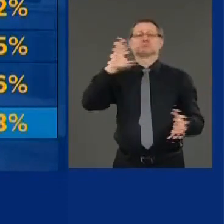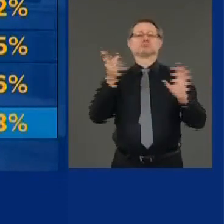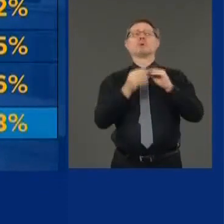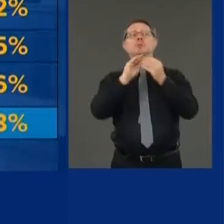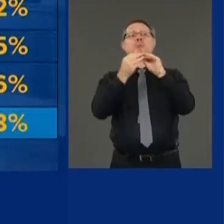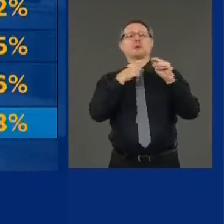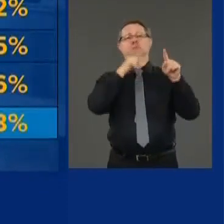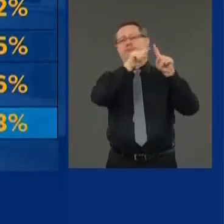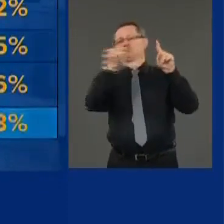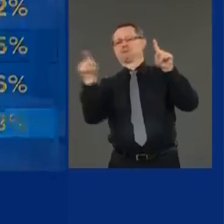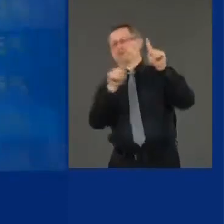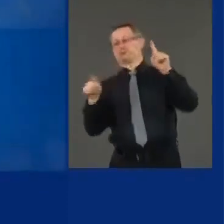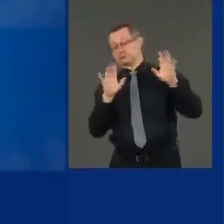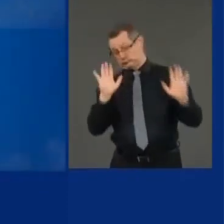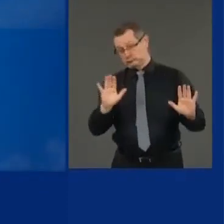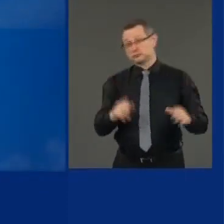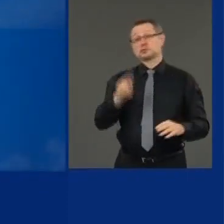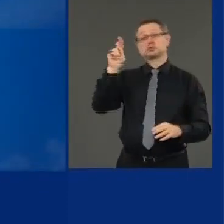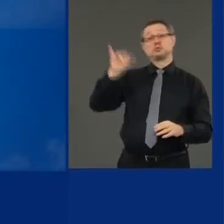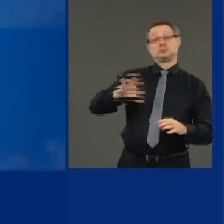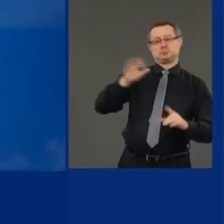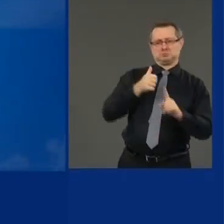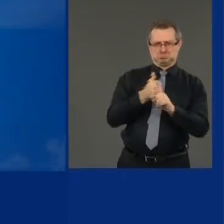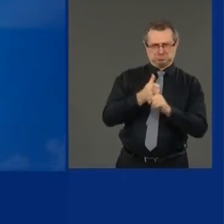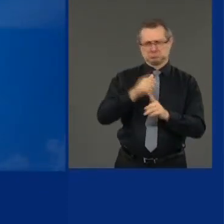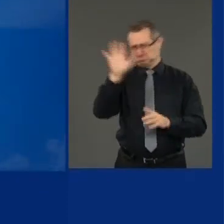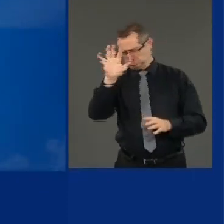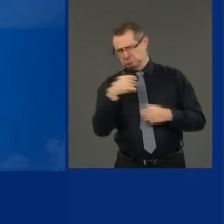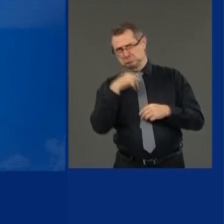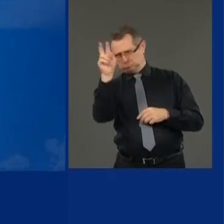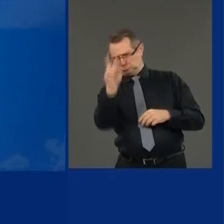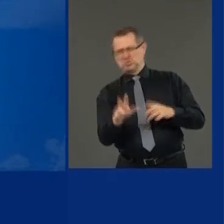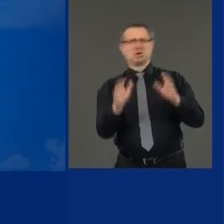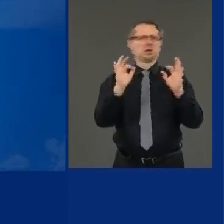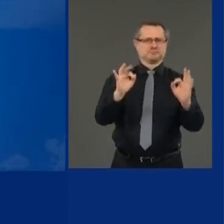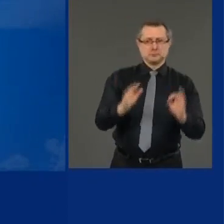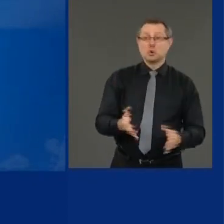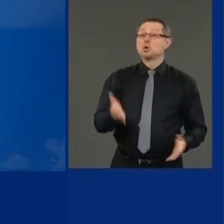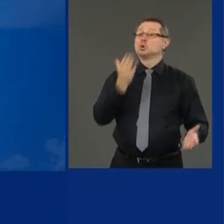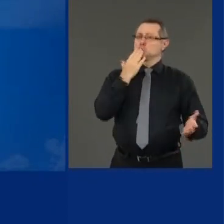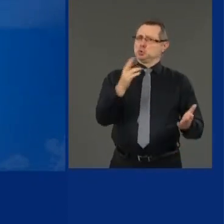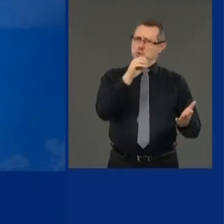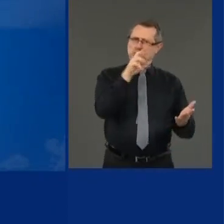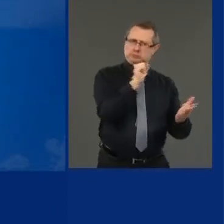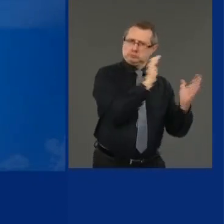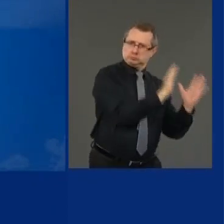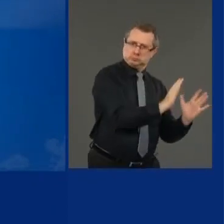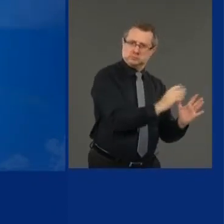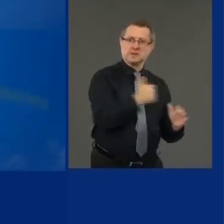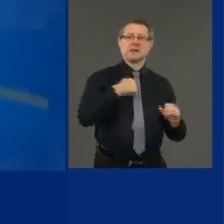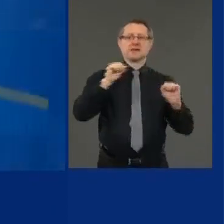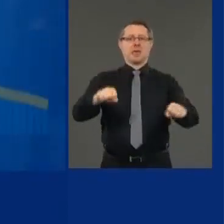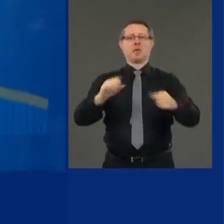likewise, all the numbers are good. Because it's good, we then say good news.